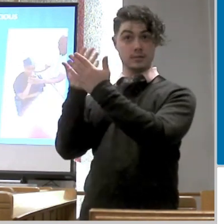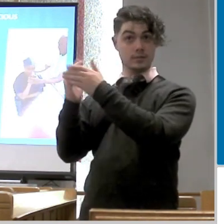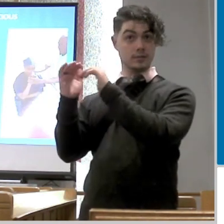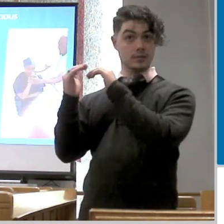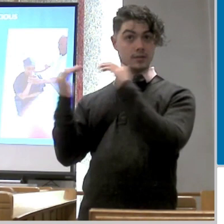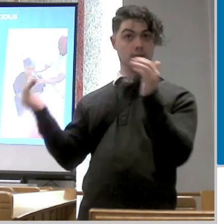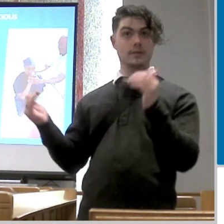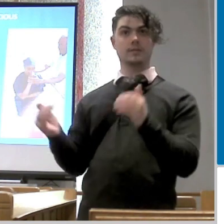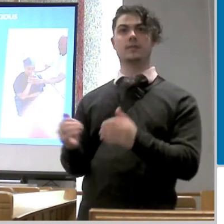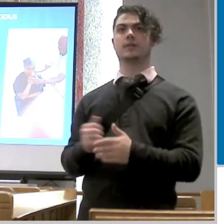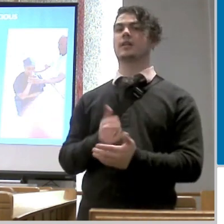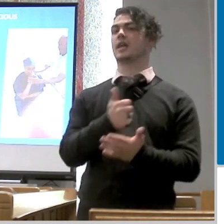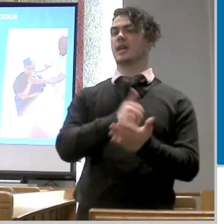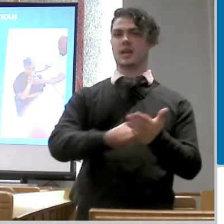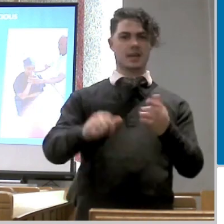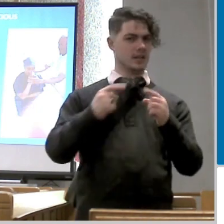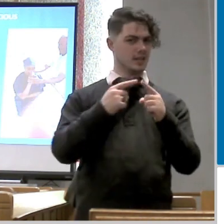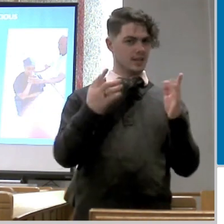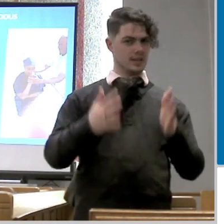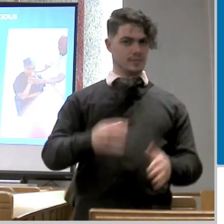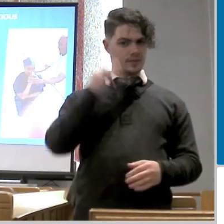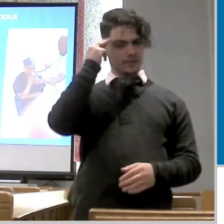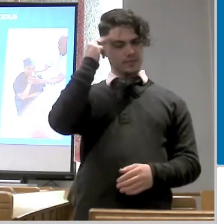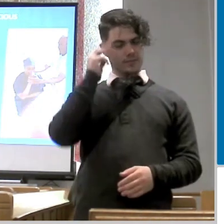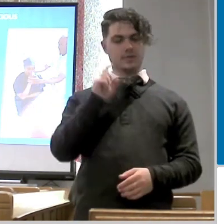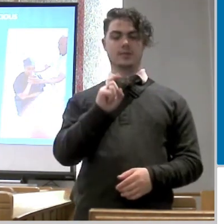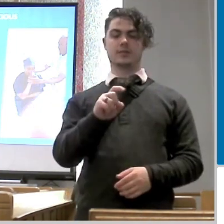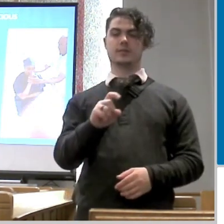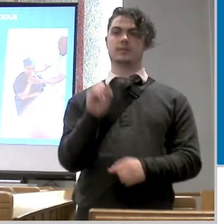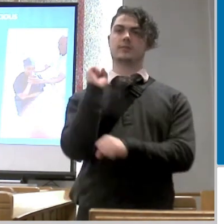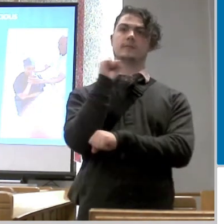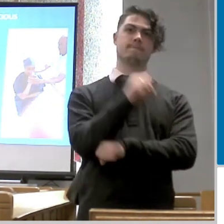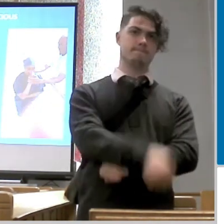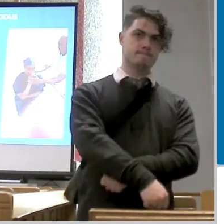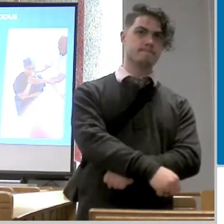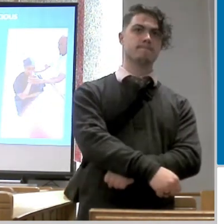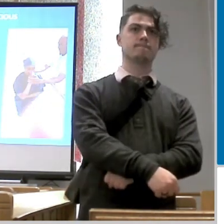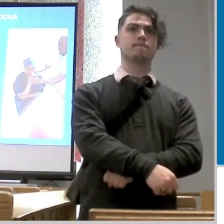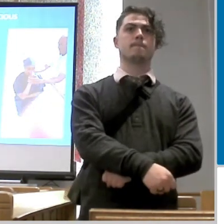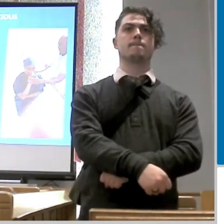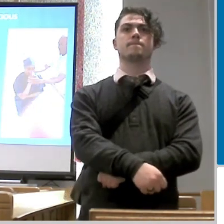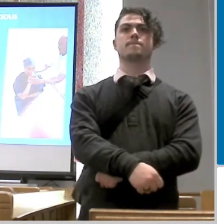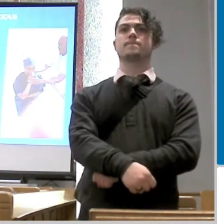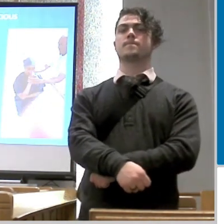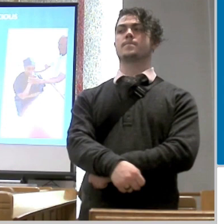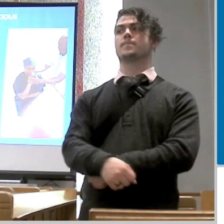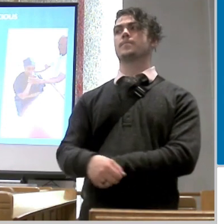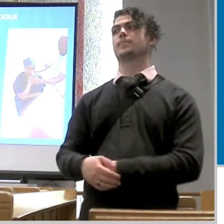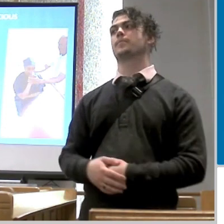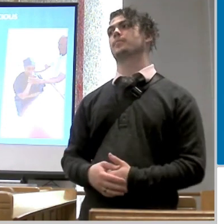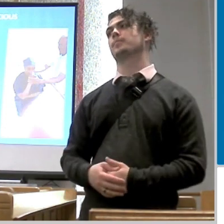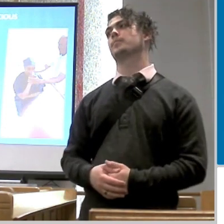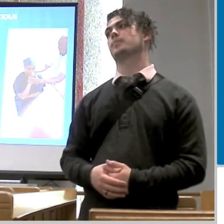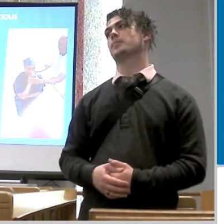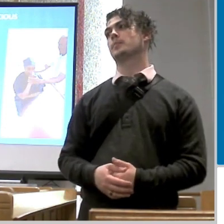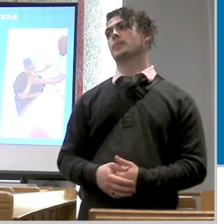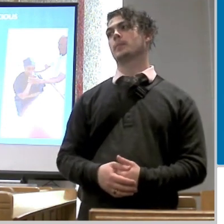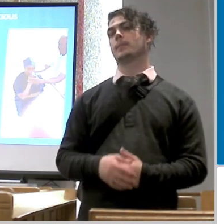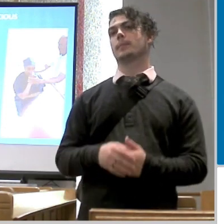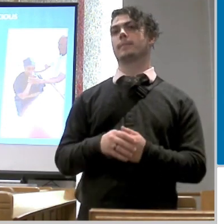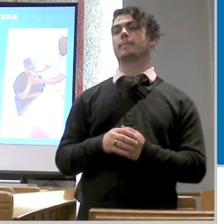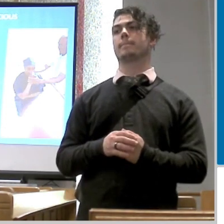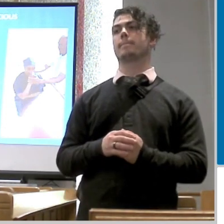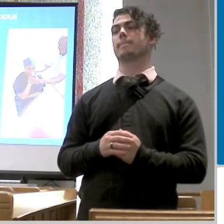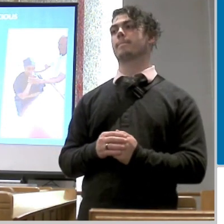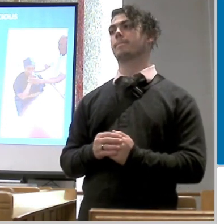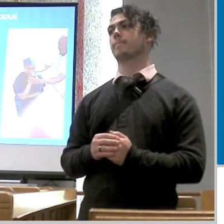take whatever enemies in our mind and we need to let jesus deal with them by remembering to put the bible